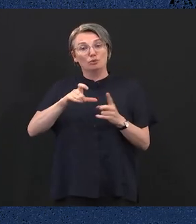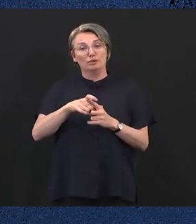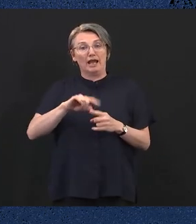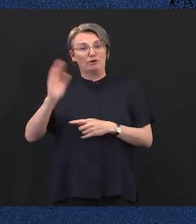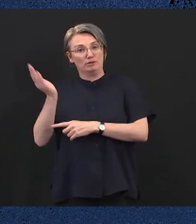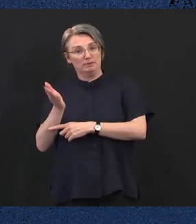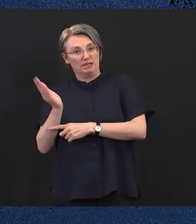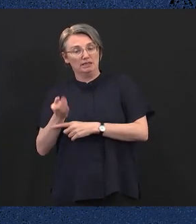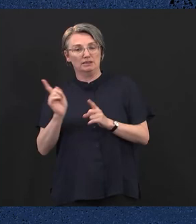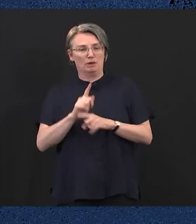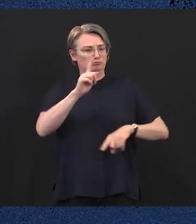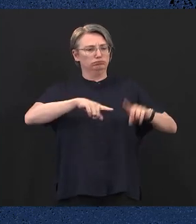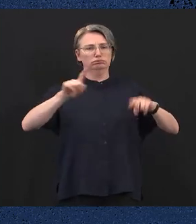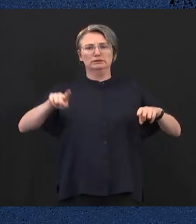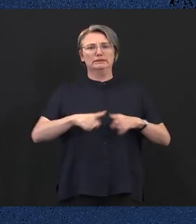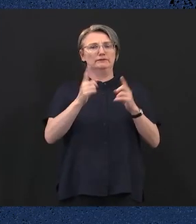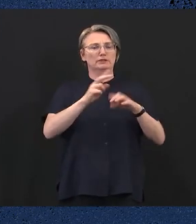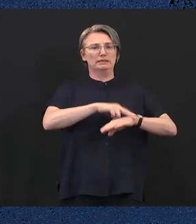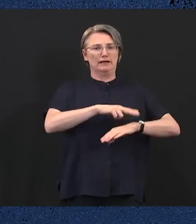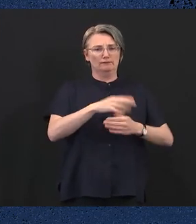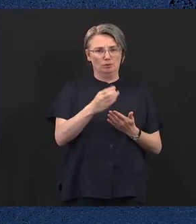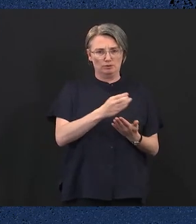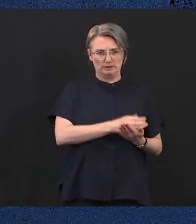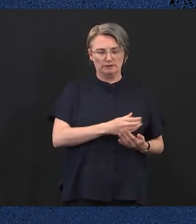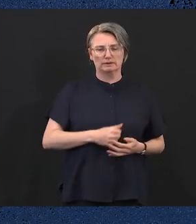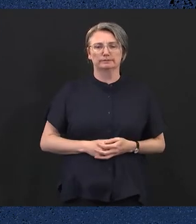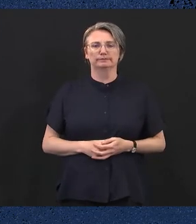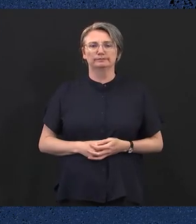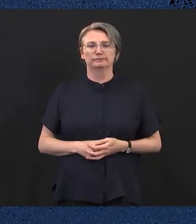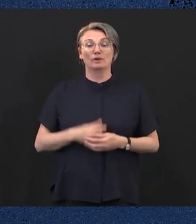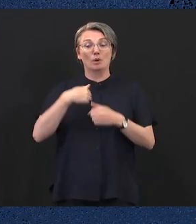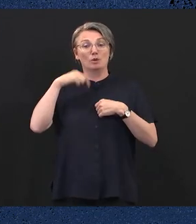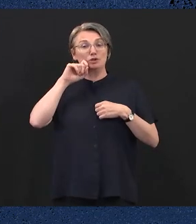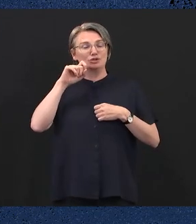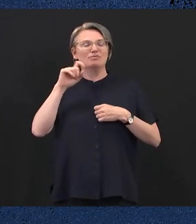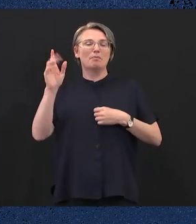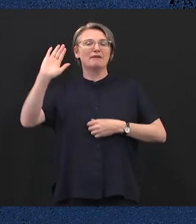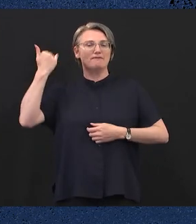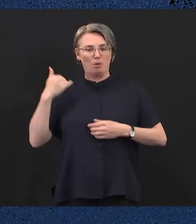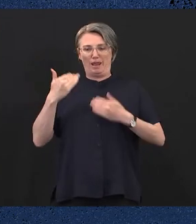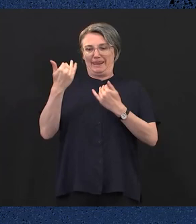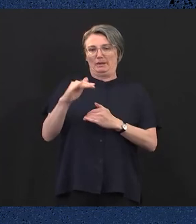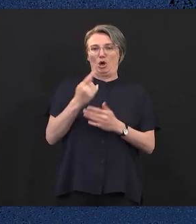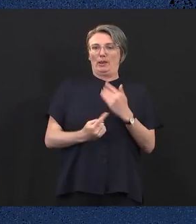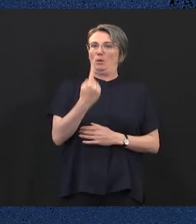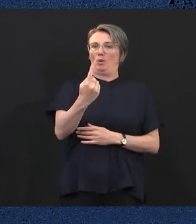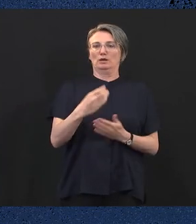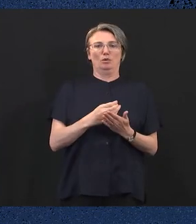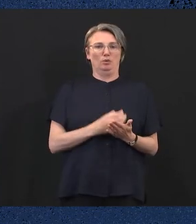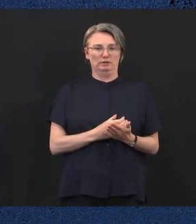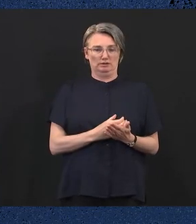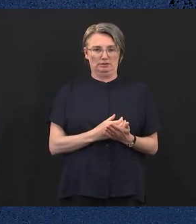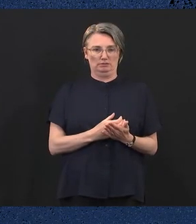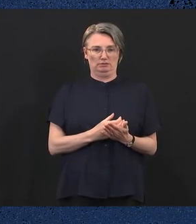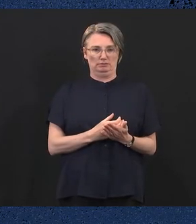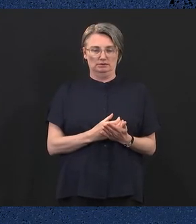The government will change the once in a lifetime limit so Victorians can take multiple free TAFE courses when they're continuing